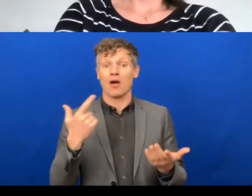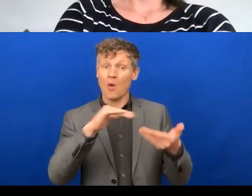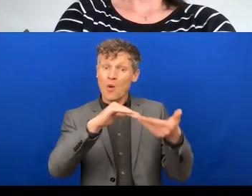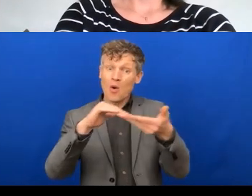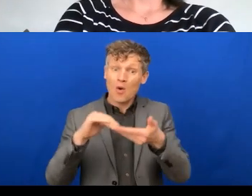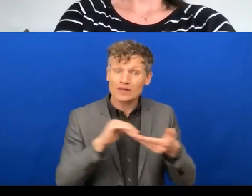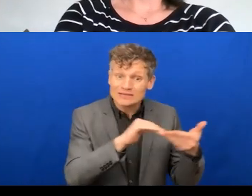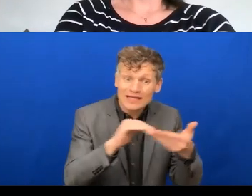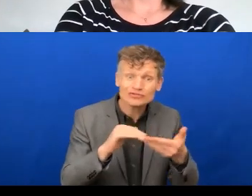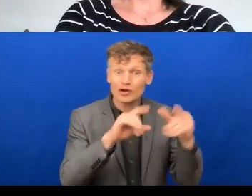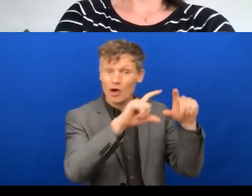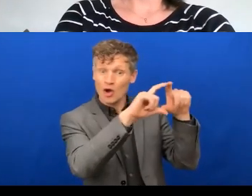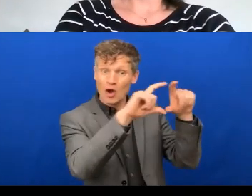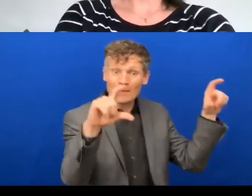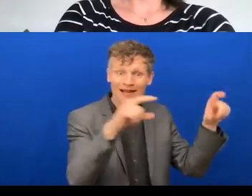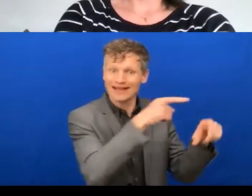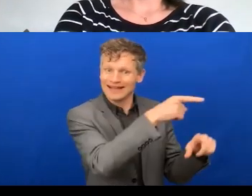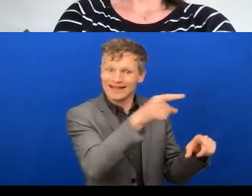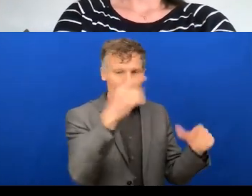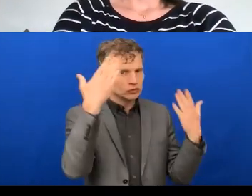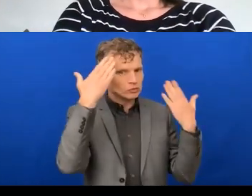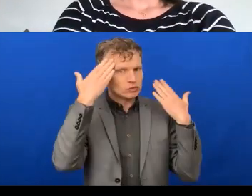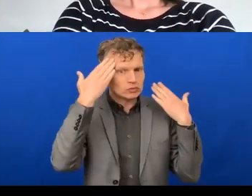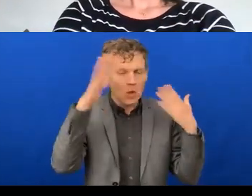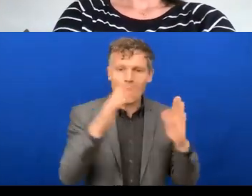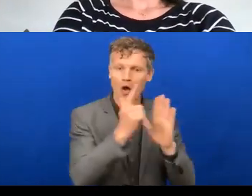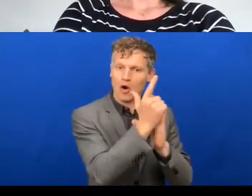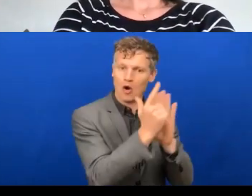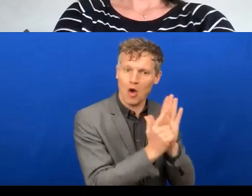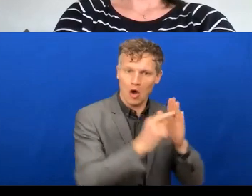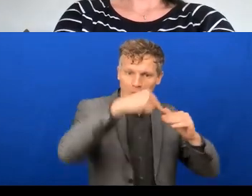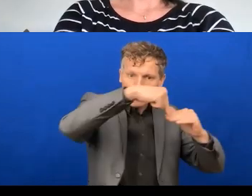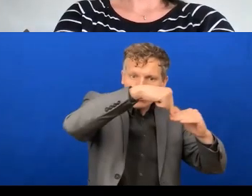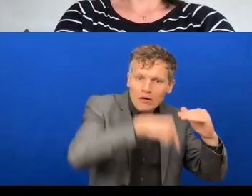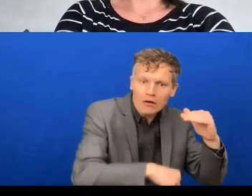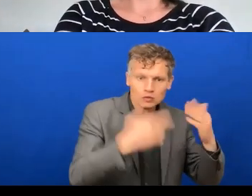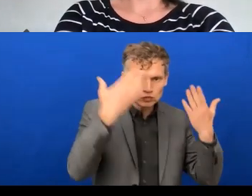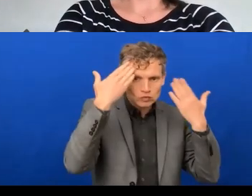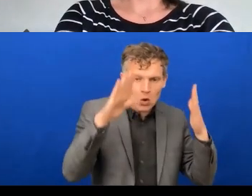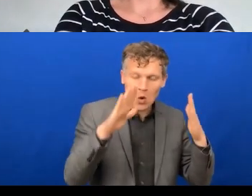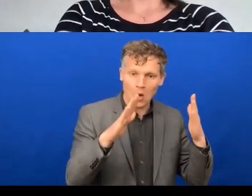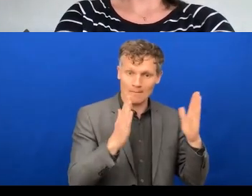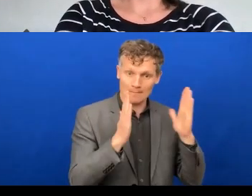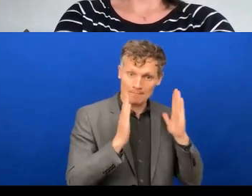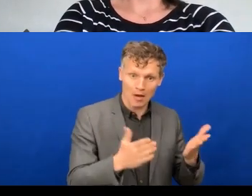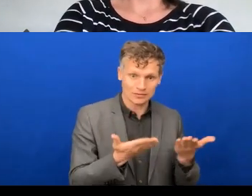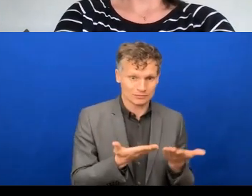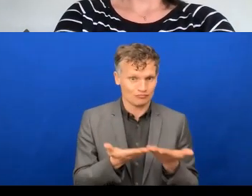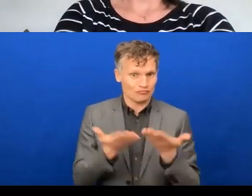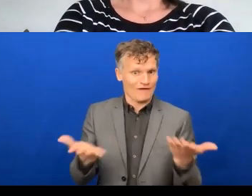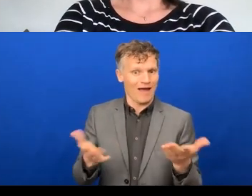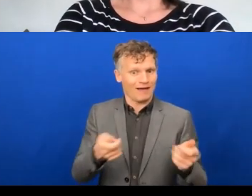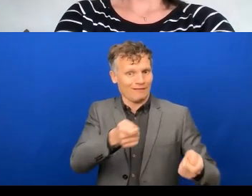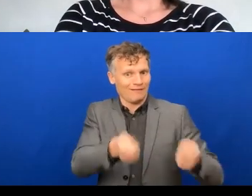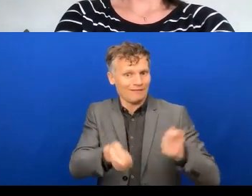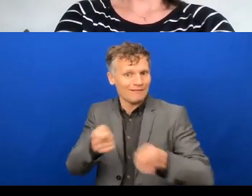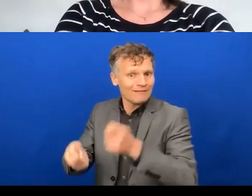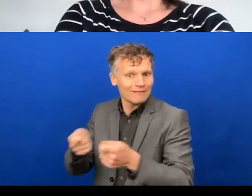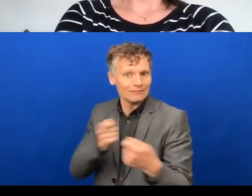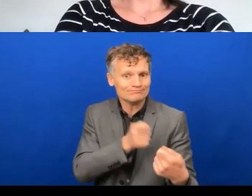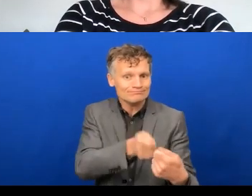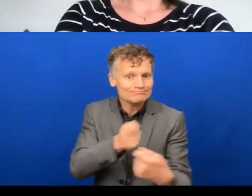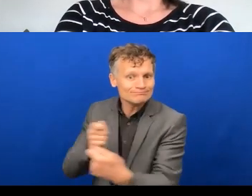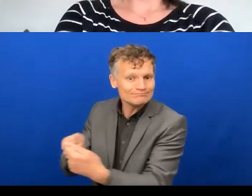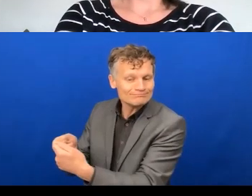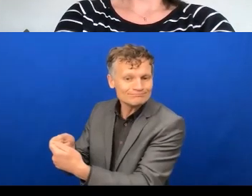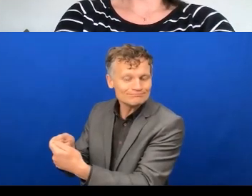and that you don't actually have to have a formal diagnosis of a disability in order to have the rights